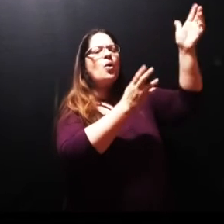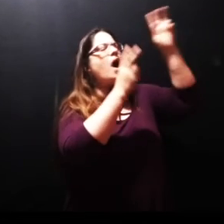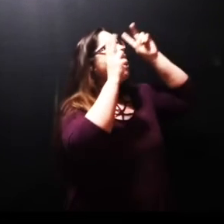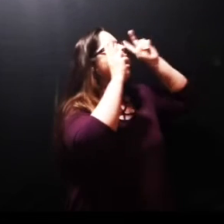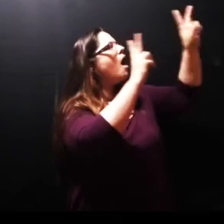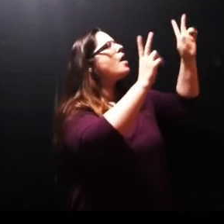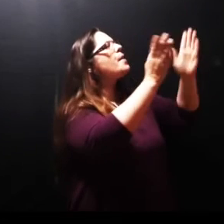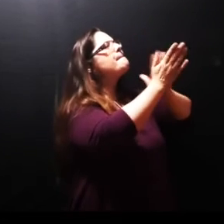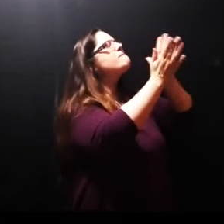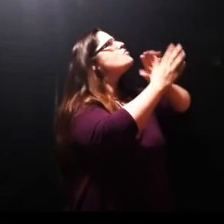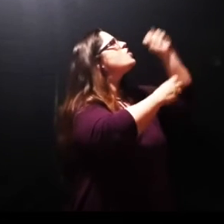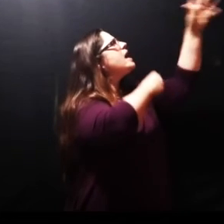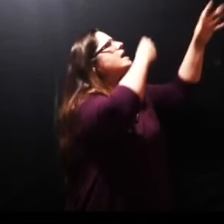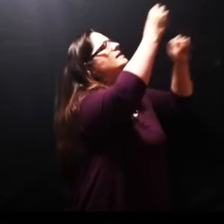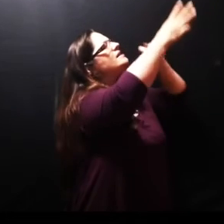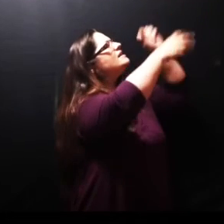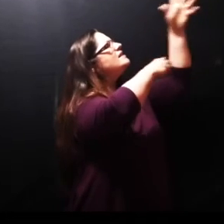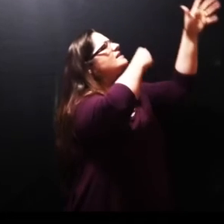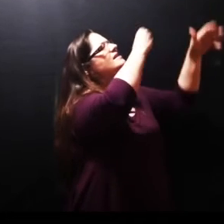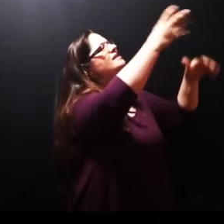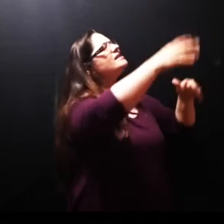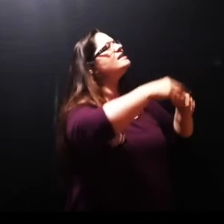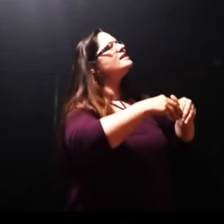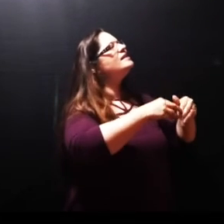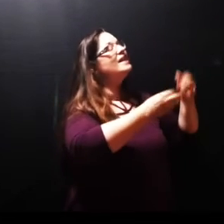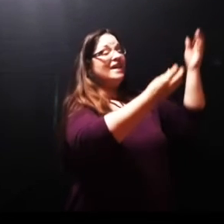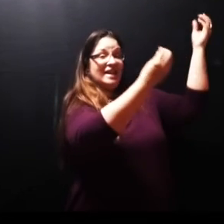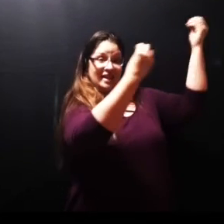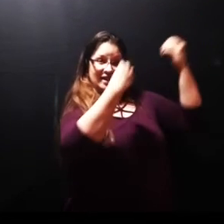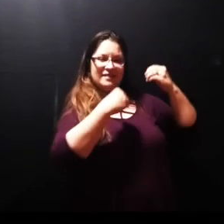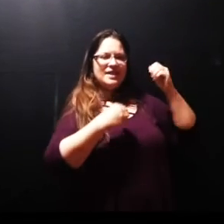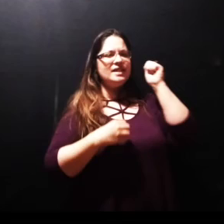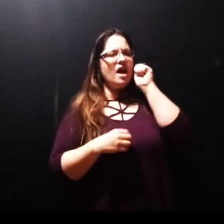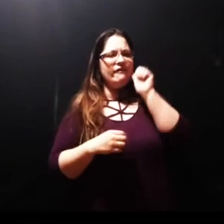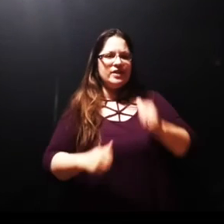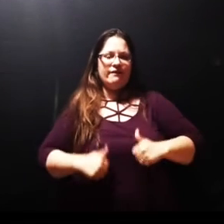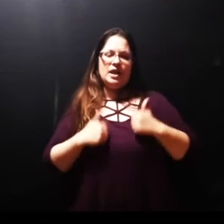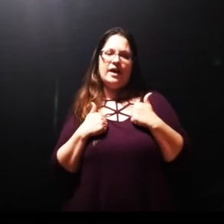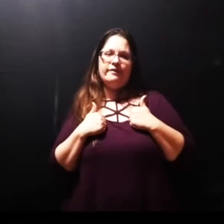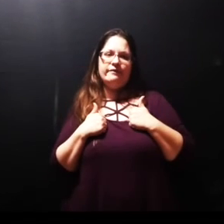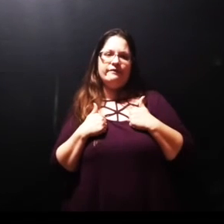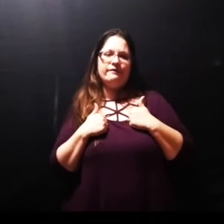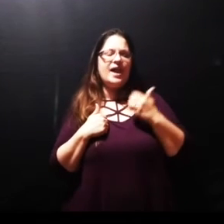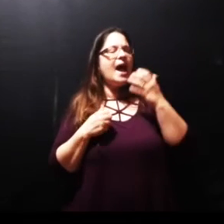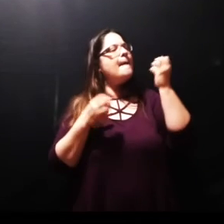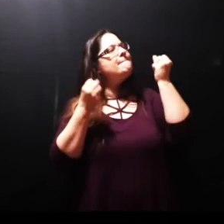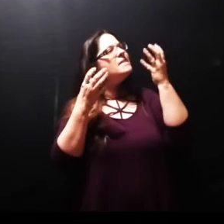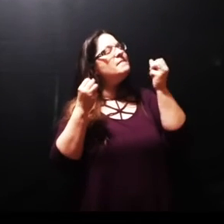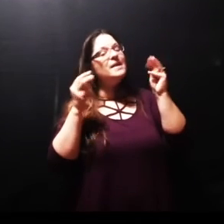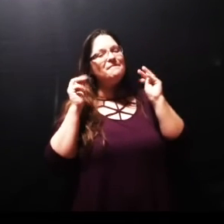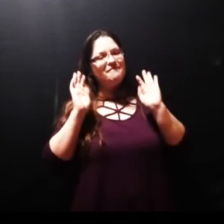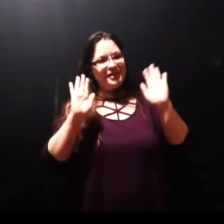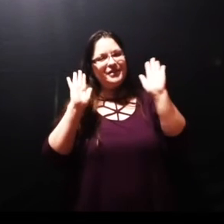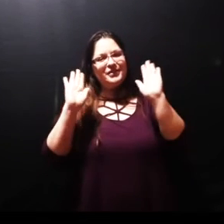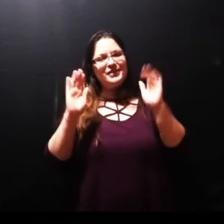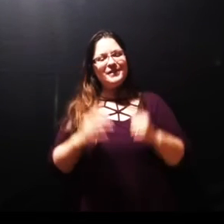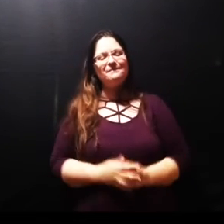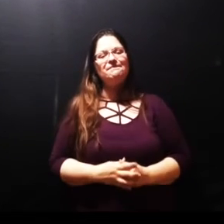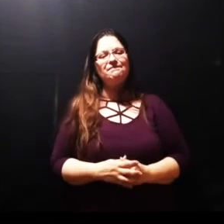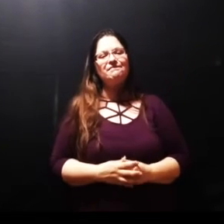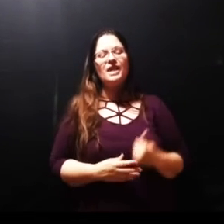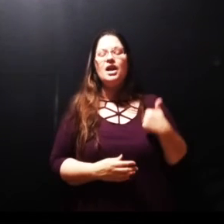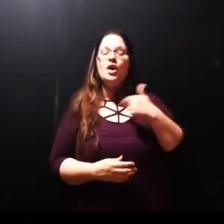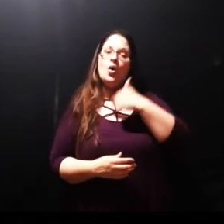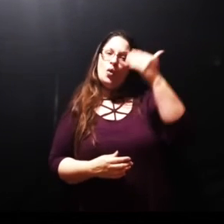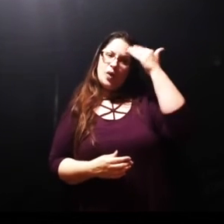for giving us every day of life and every miracle of serving him believers we know the old hymn